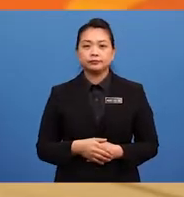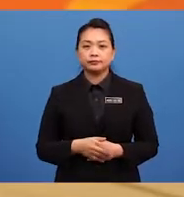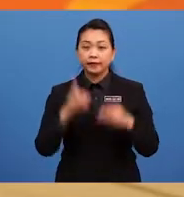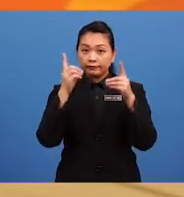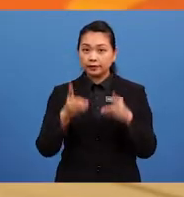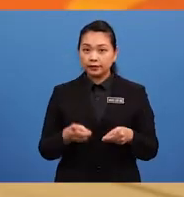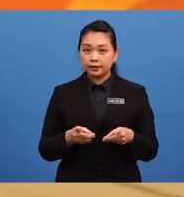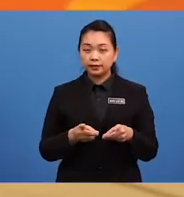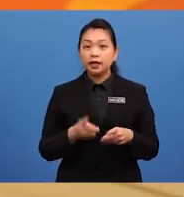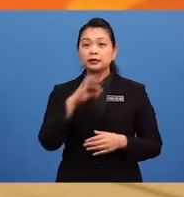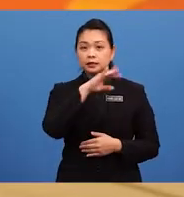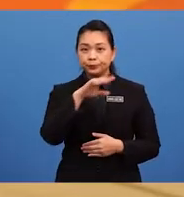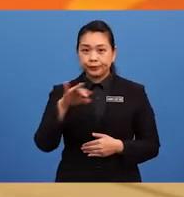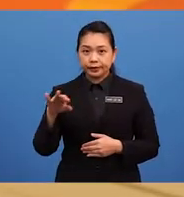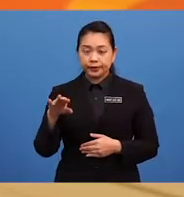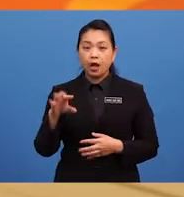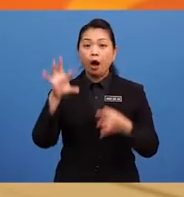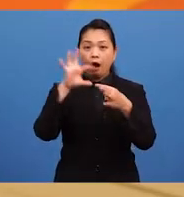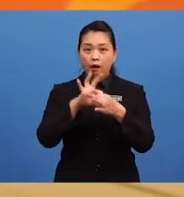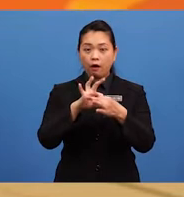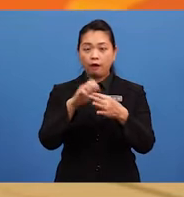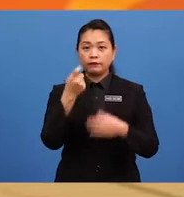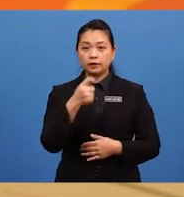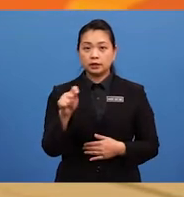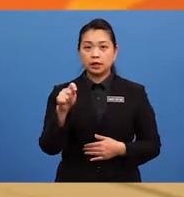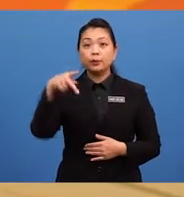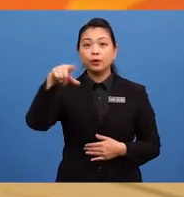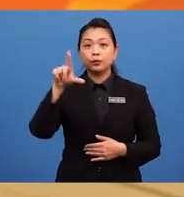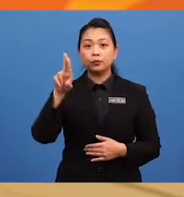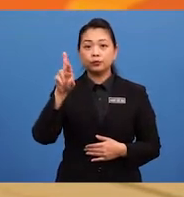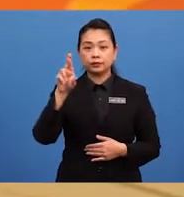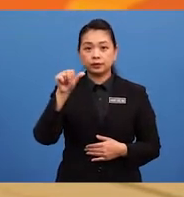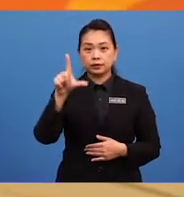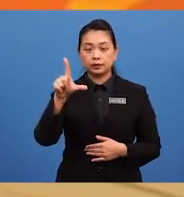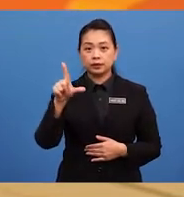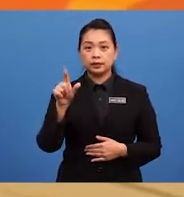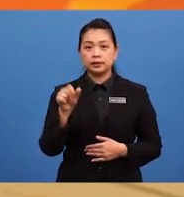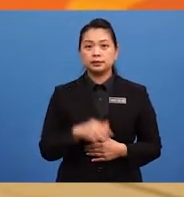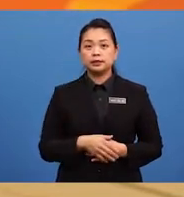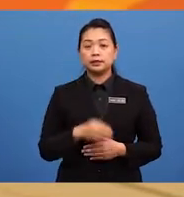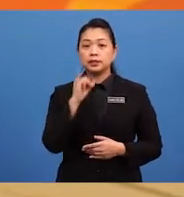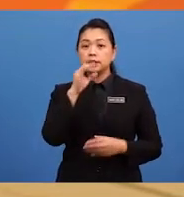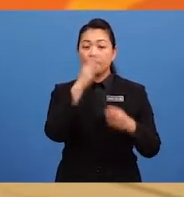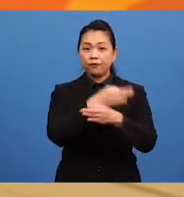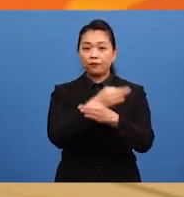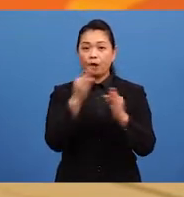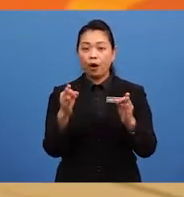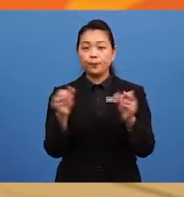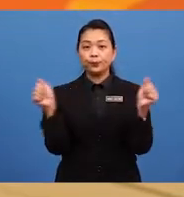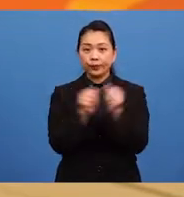Definitely! The spelling of the plurality is formed with the addition of ES.